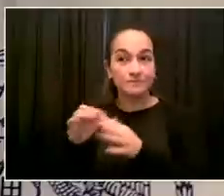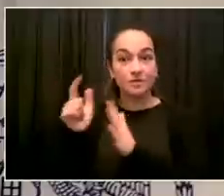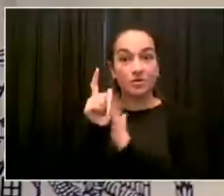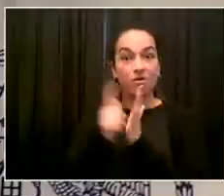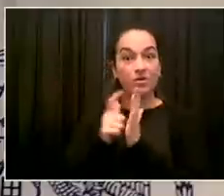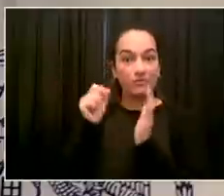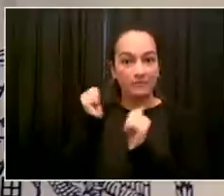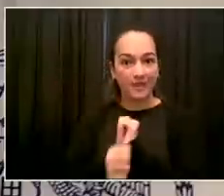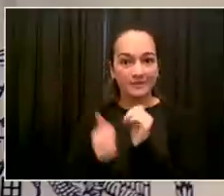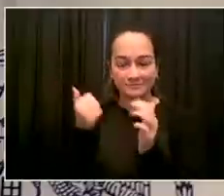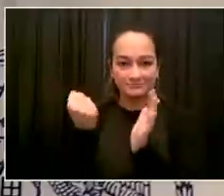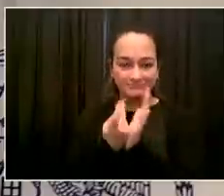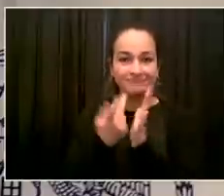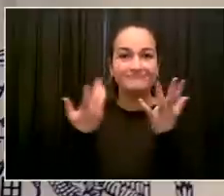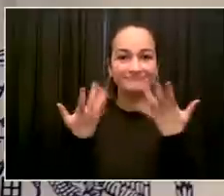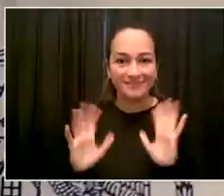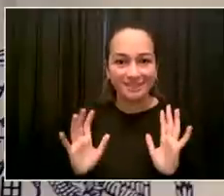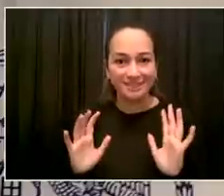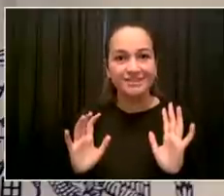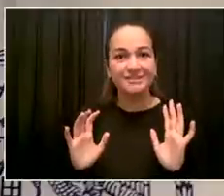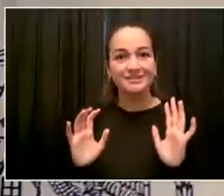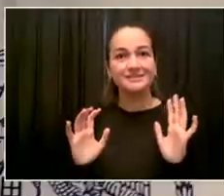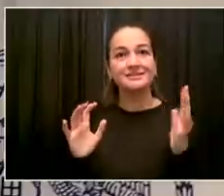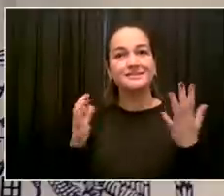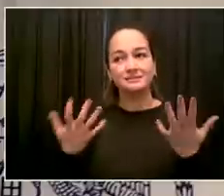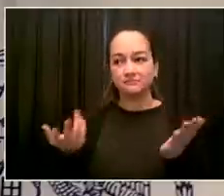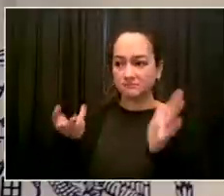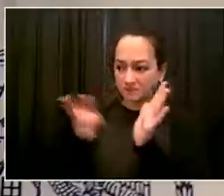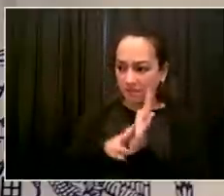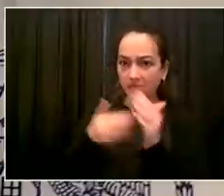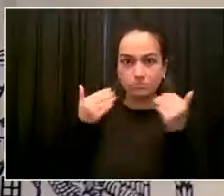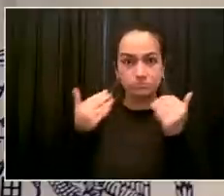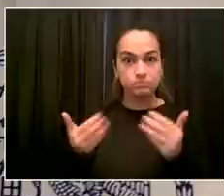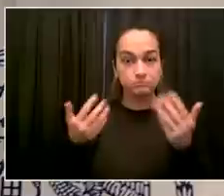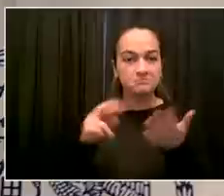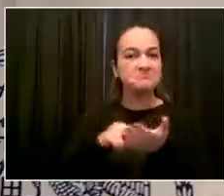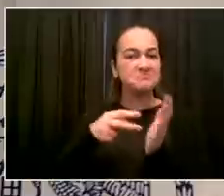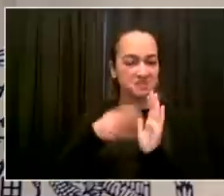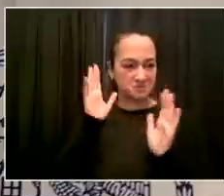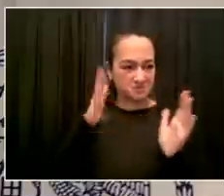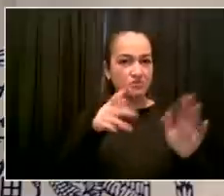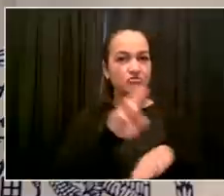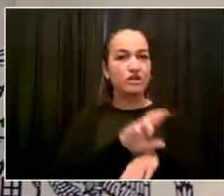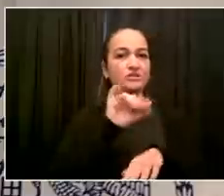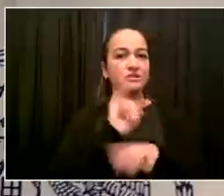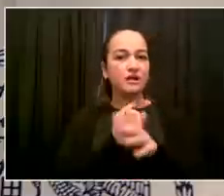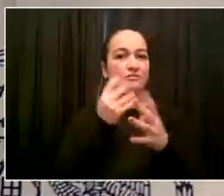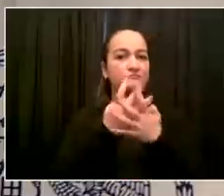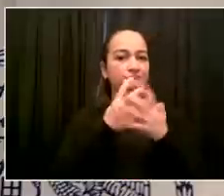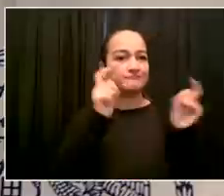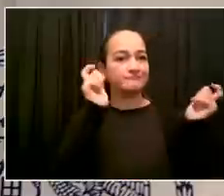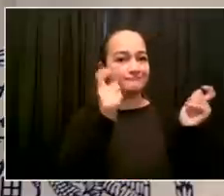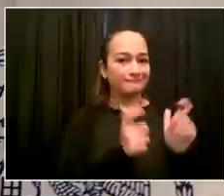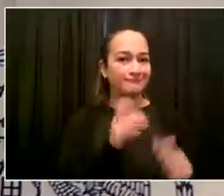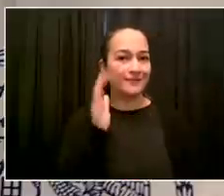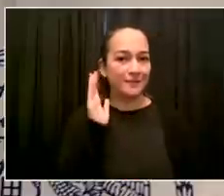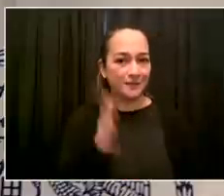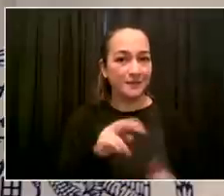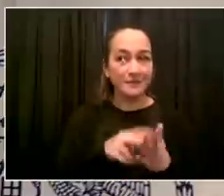working with us each day to find solutions. So those numbers will be going down by hundreds immediately in the days ahead.